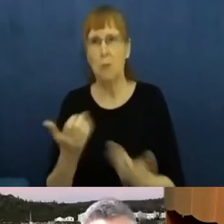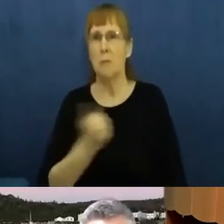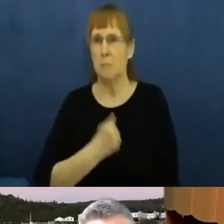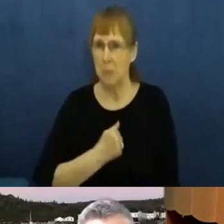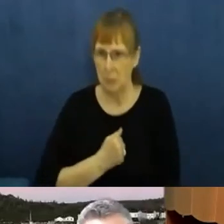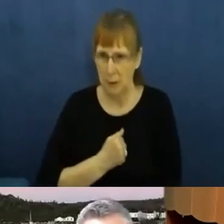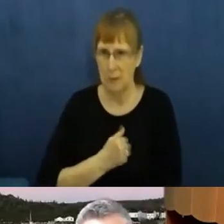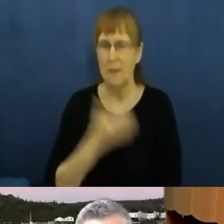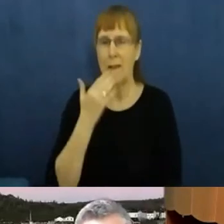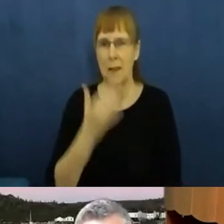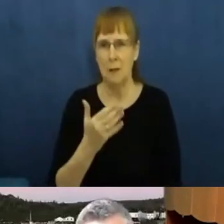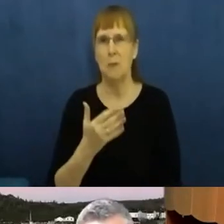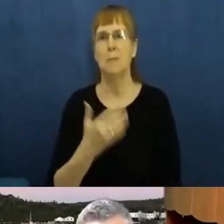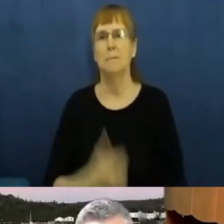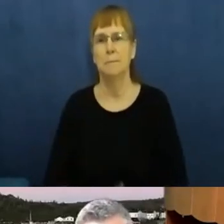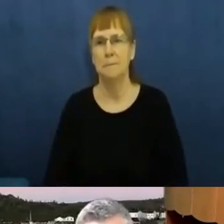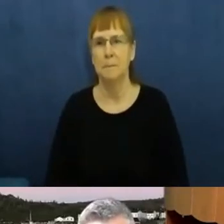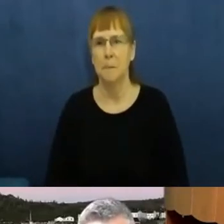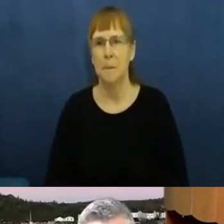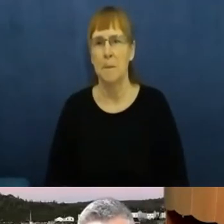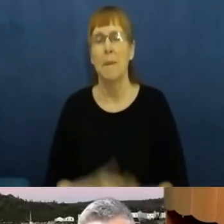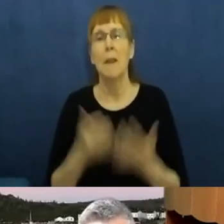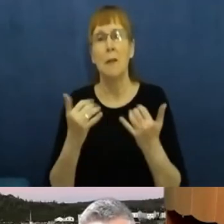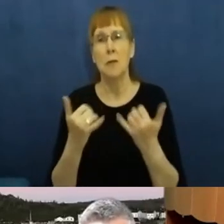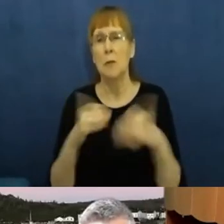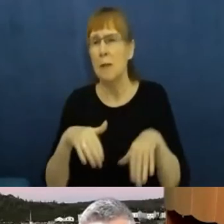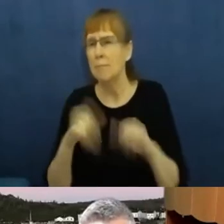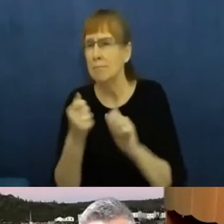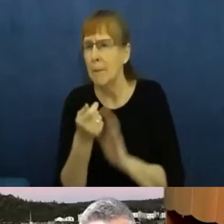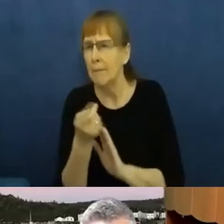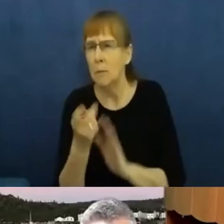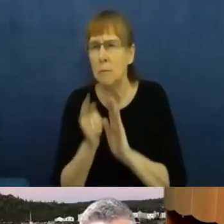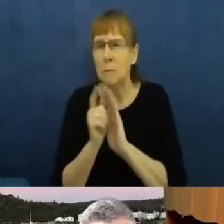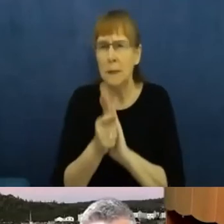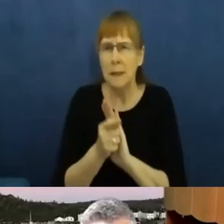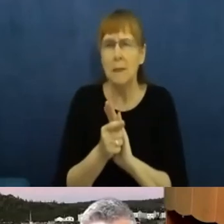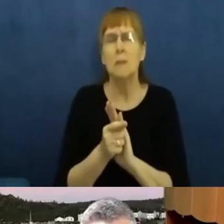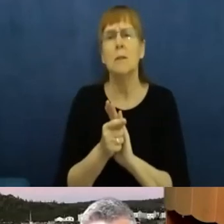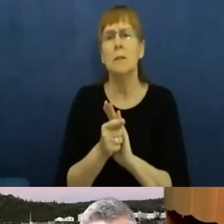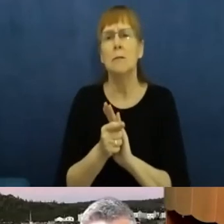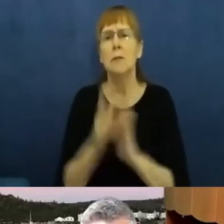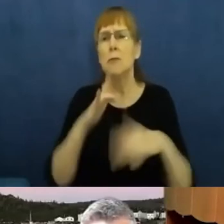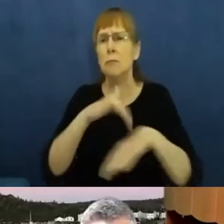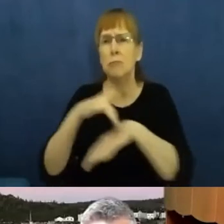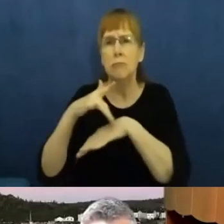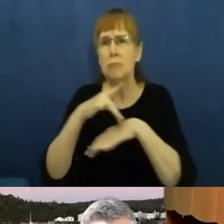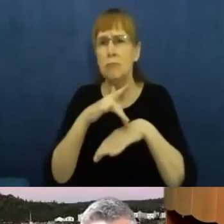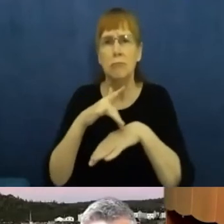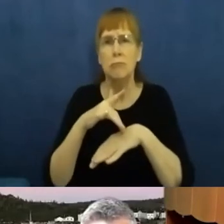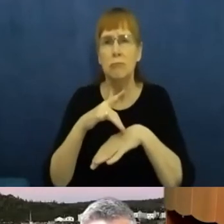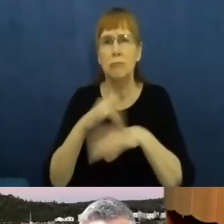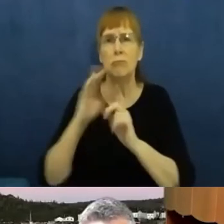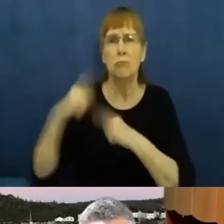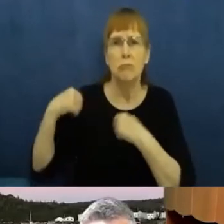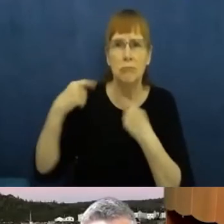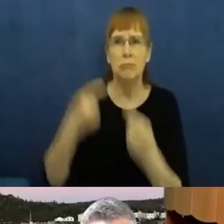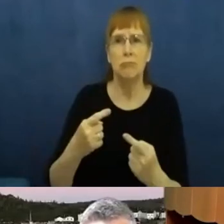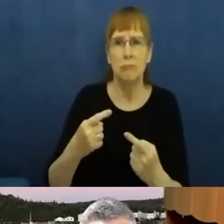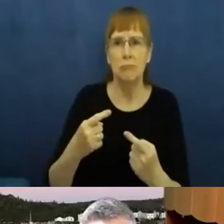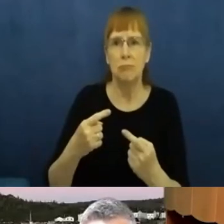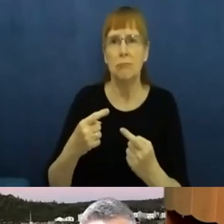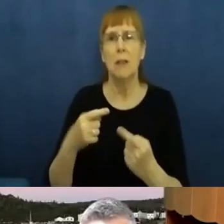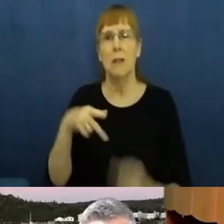-moi de prendre quelques instants pour souligner le ferme engagement de la Fondation Pierre-Héla Trudeau à contribuer au